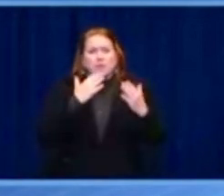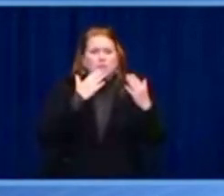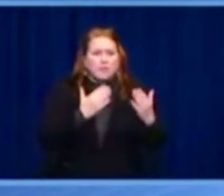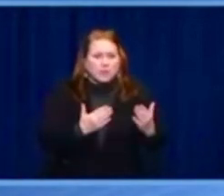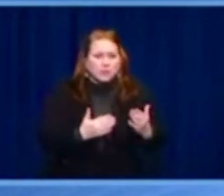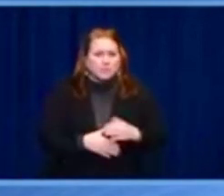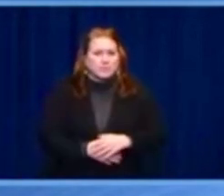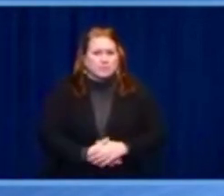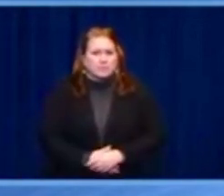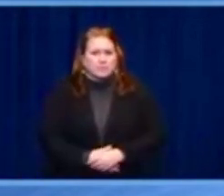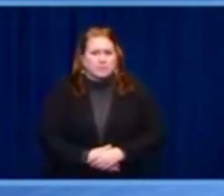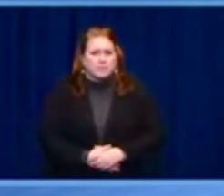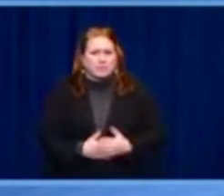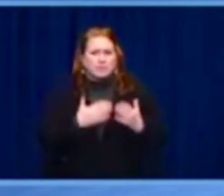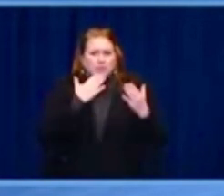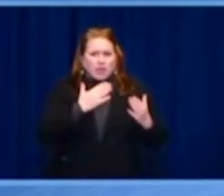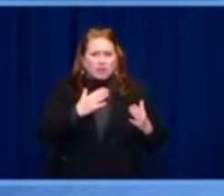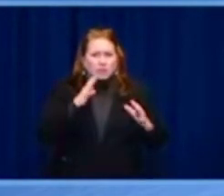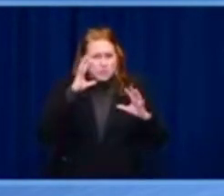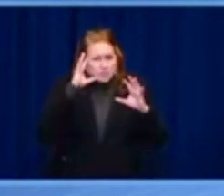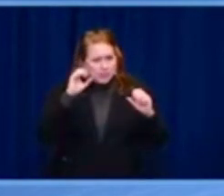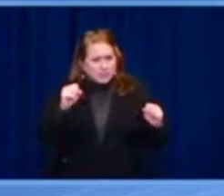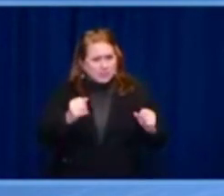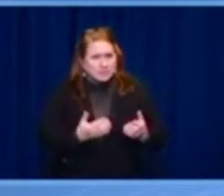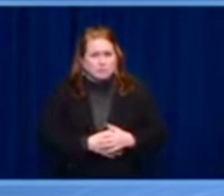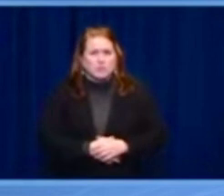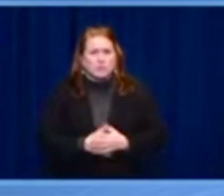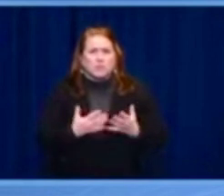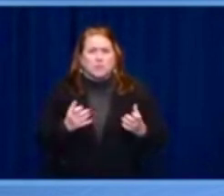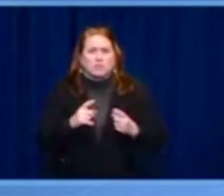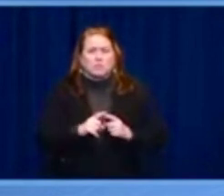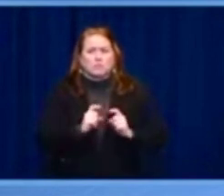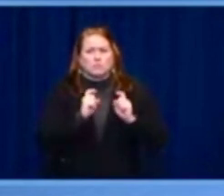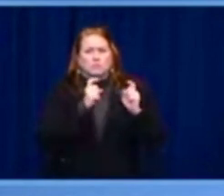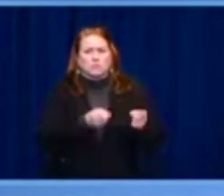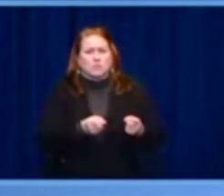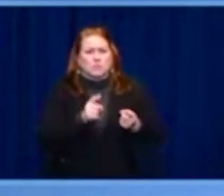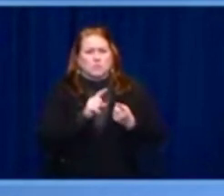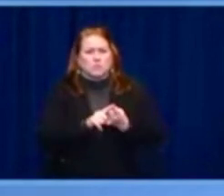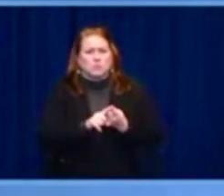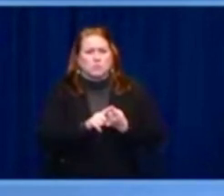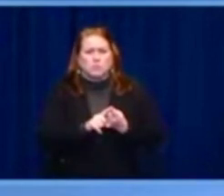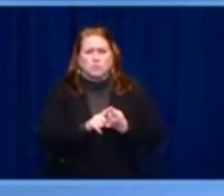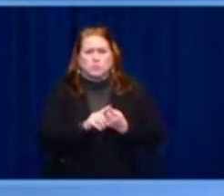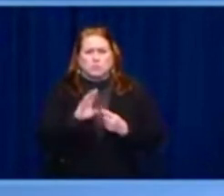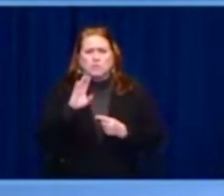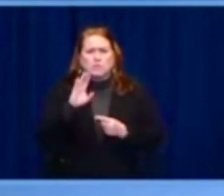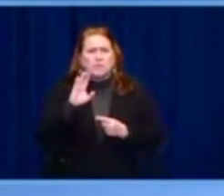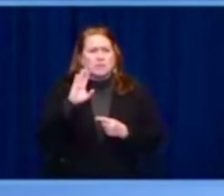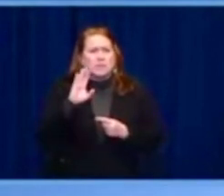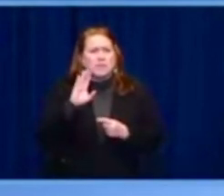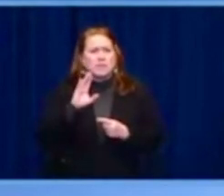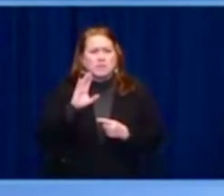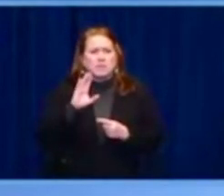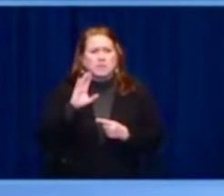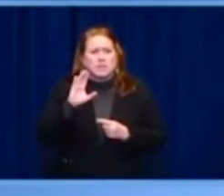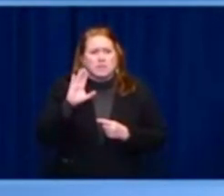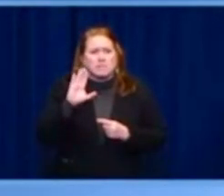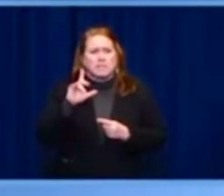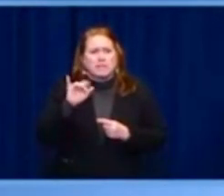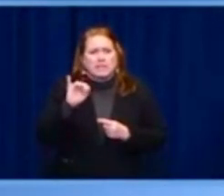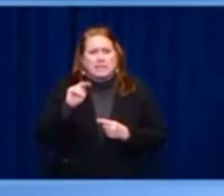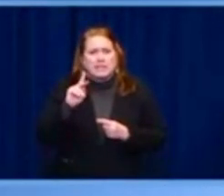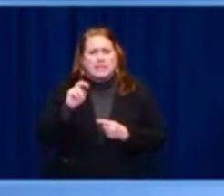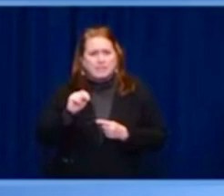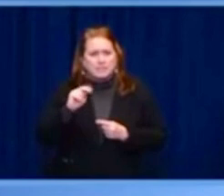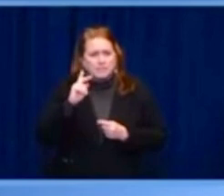but against liberty itself. It was therefore altogether appropriate and right for every nation